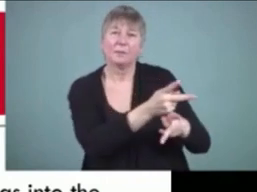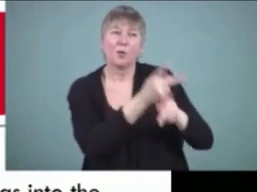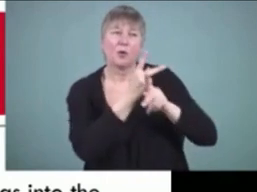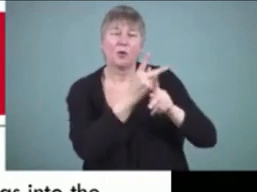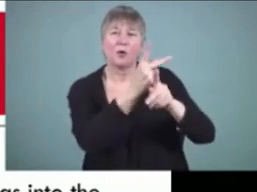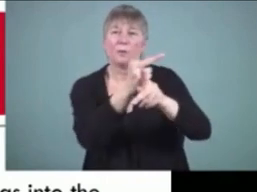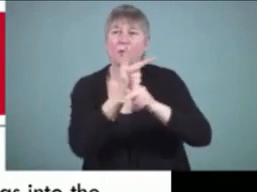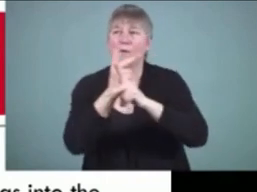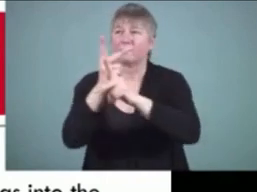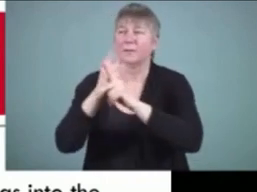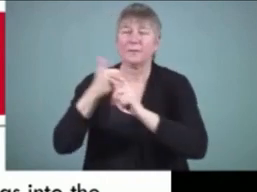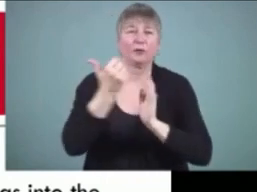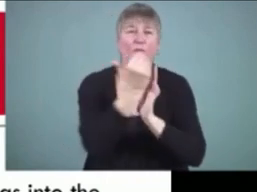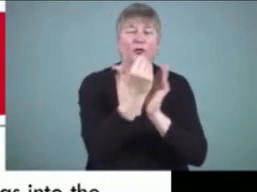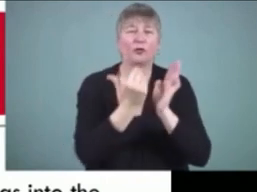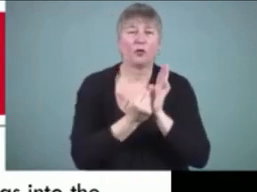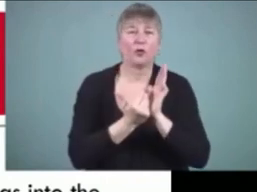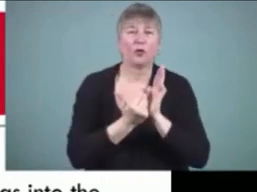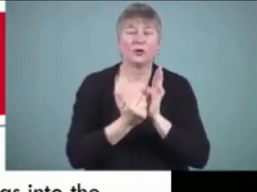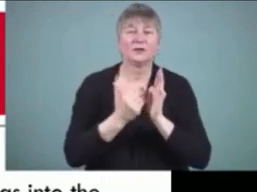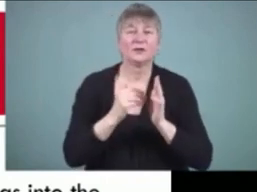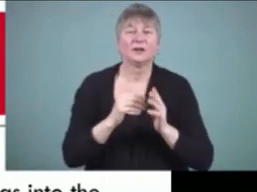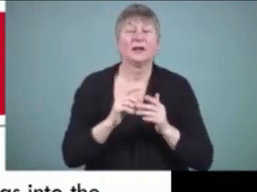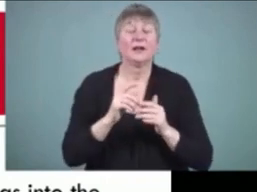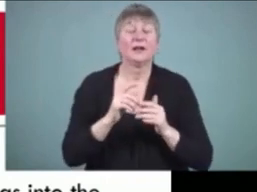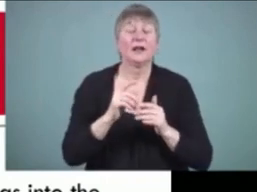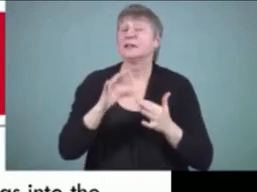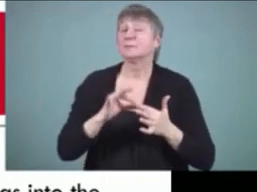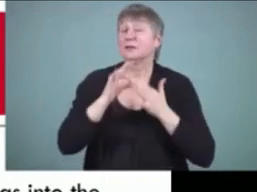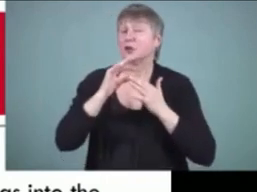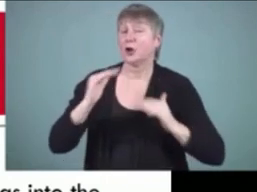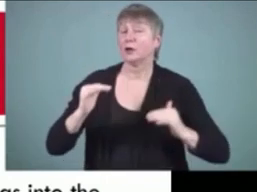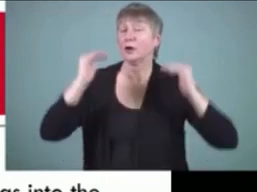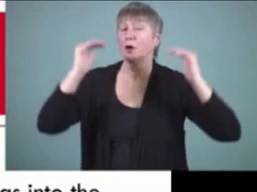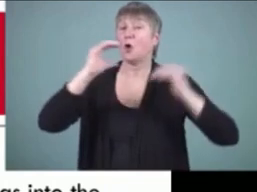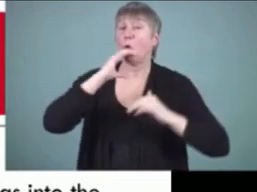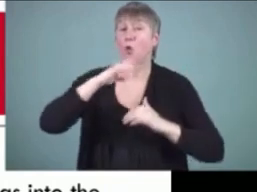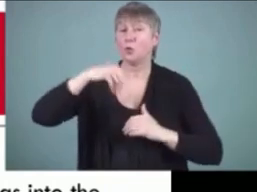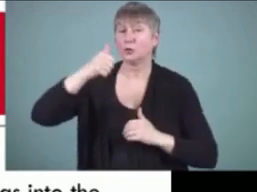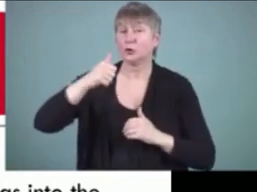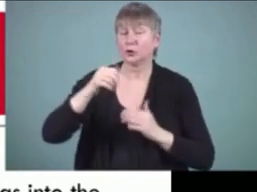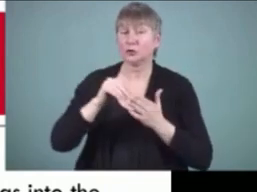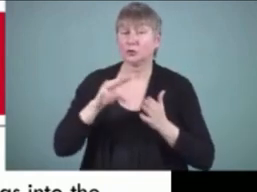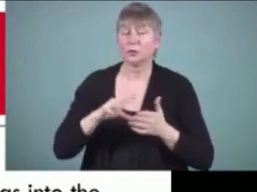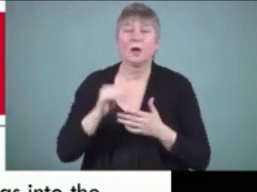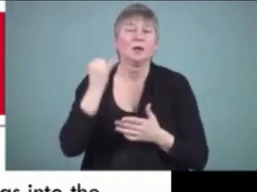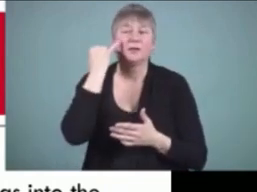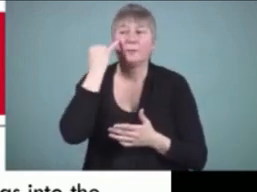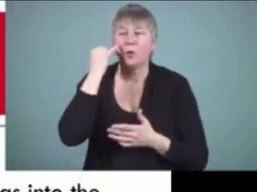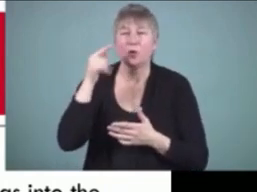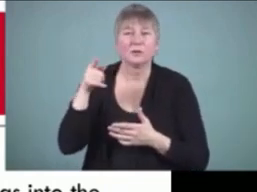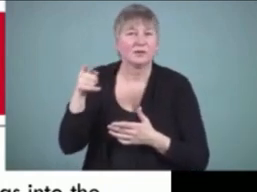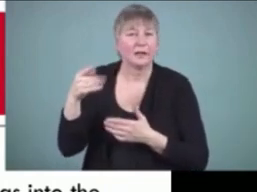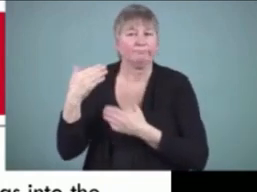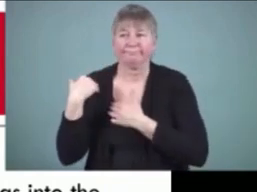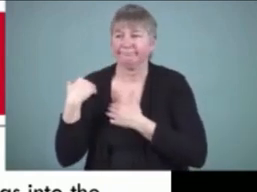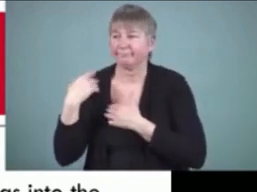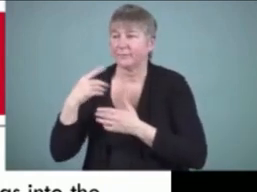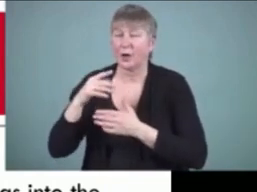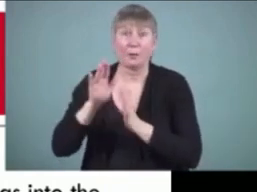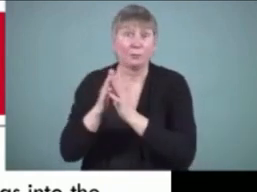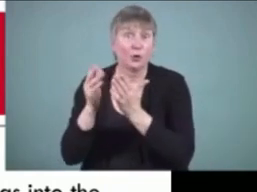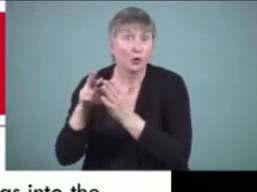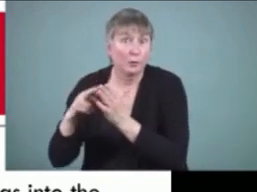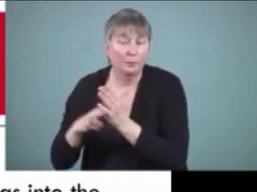writer's workshop particularly with older students if they have to write a book report or a science experiment or an essay